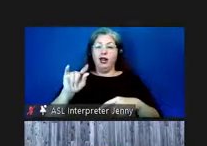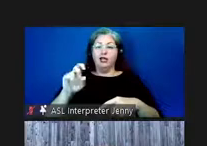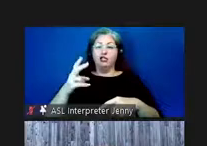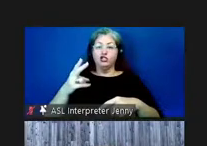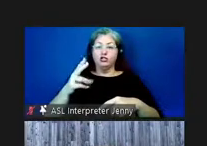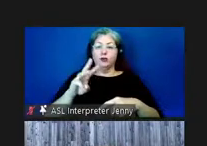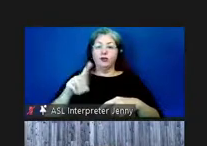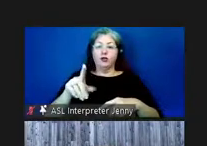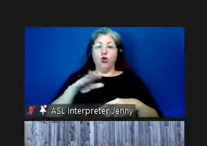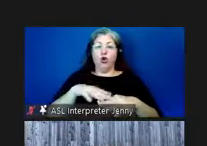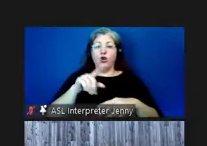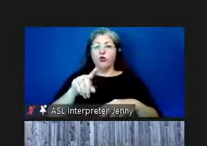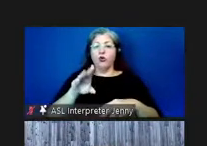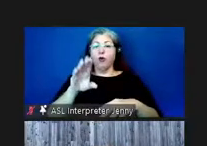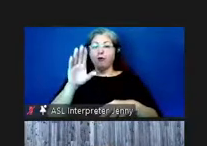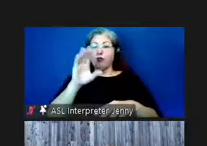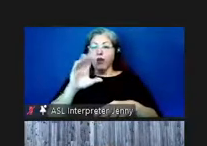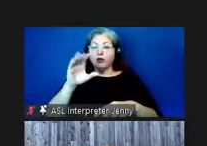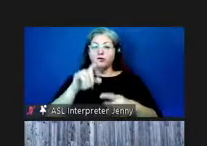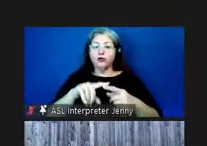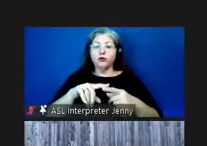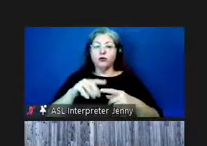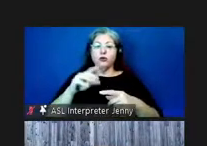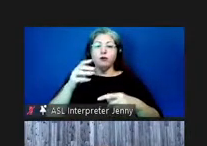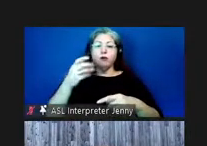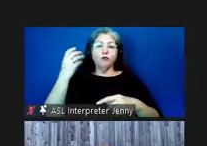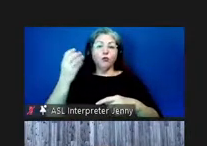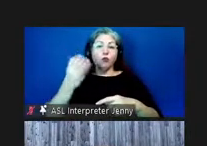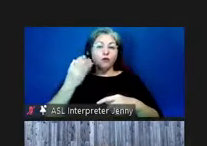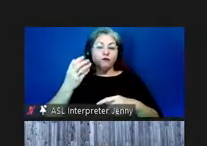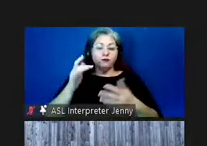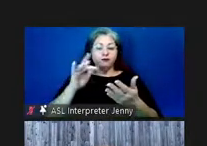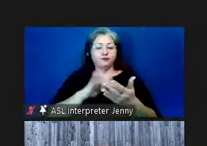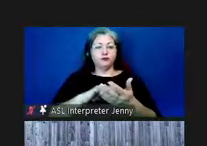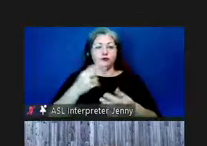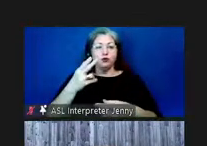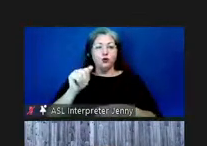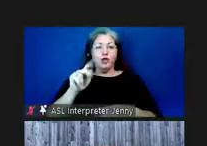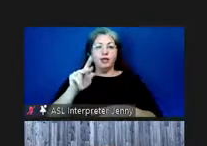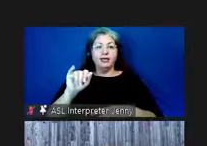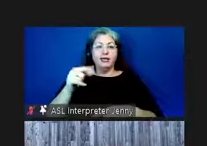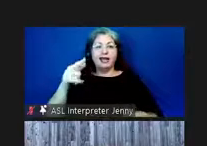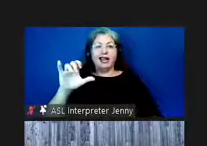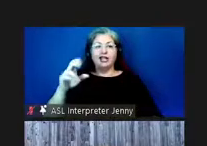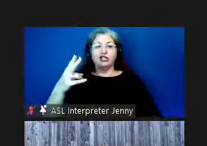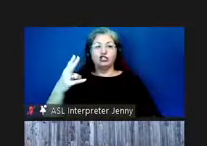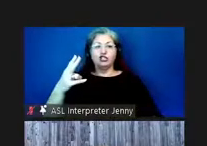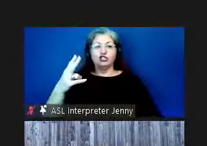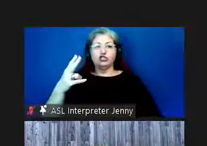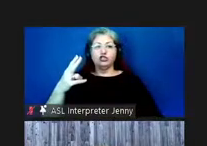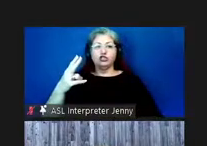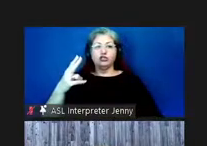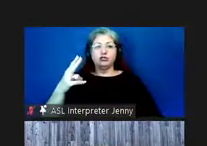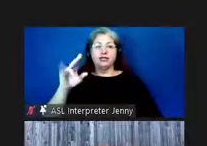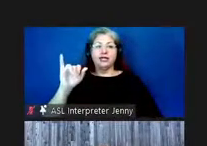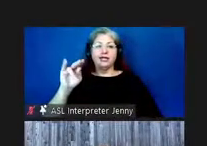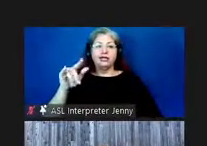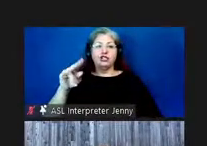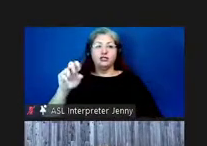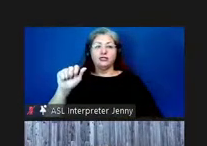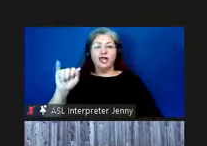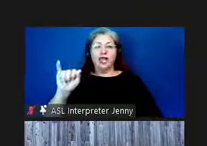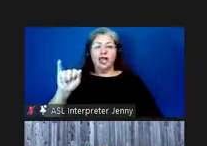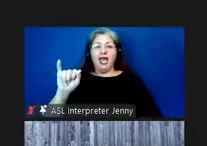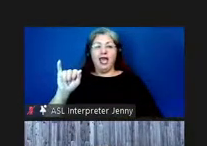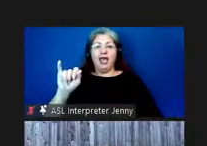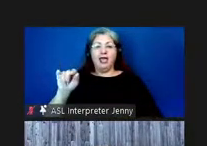on your browser or on your mobile phone you can go to huaki glitch indigenous ai.dev and that's going